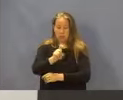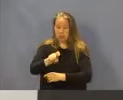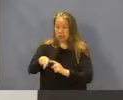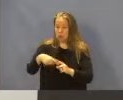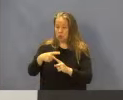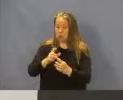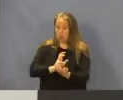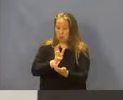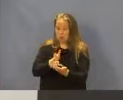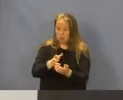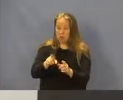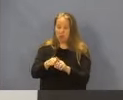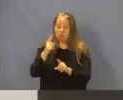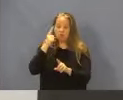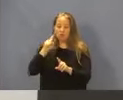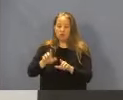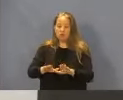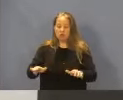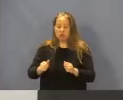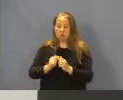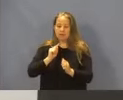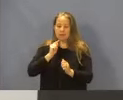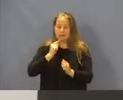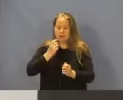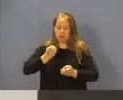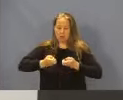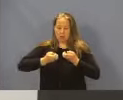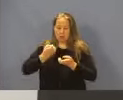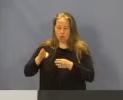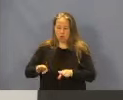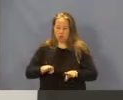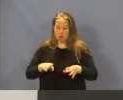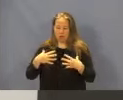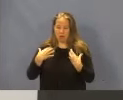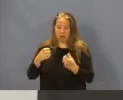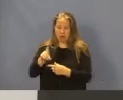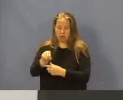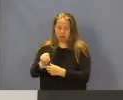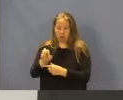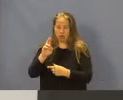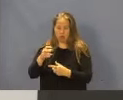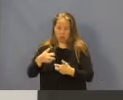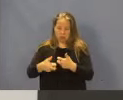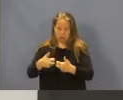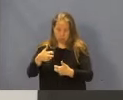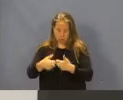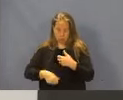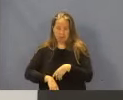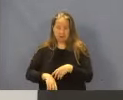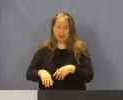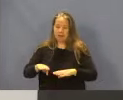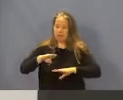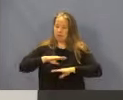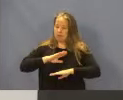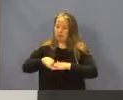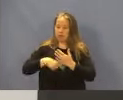and again, is for children with serious emotional or behavioral health disorders or disturbances and meets